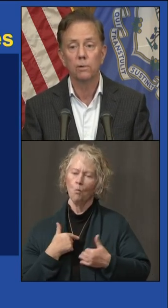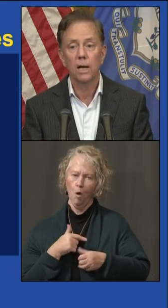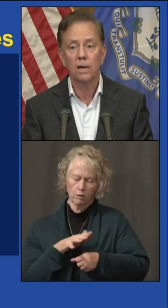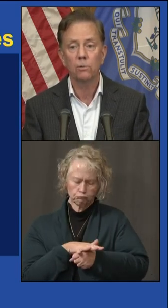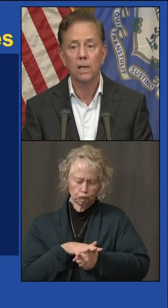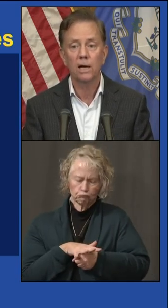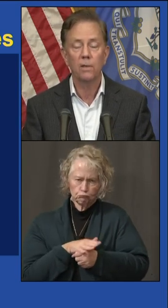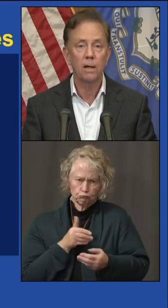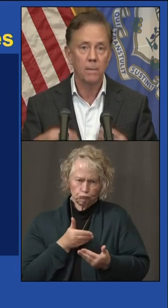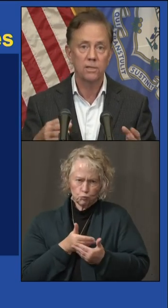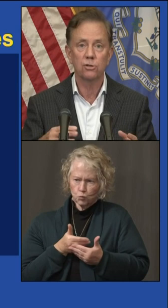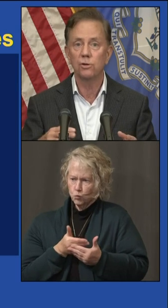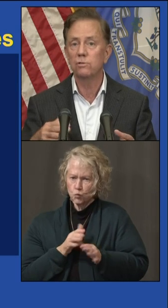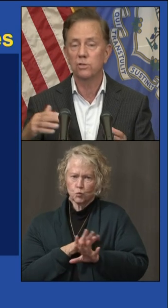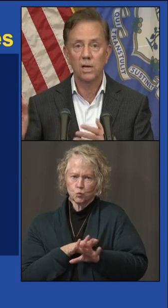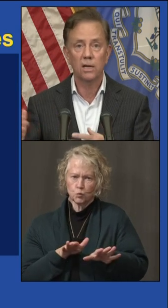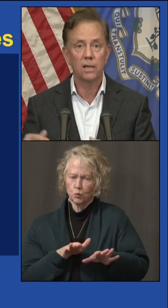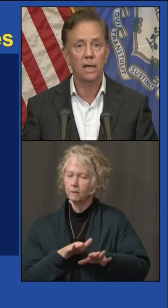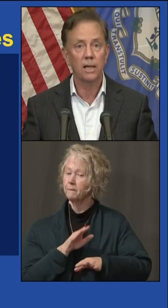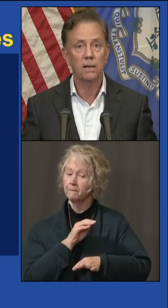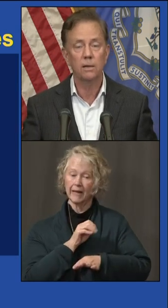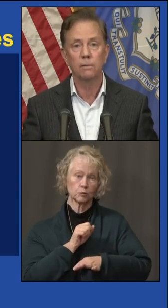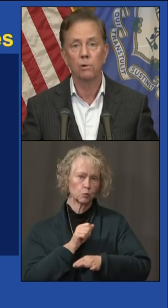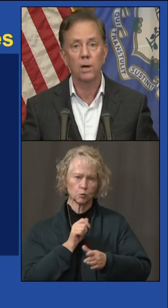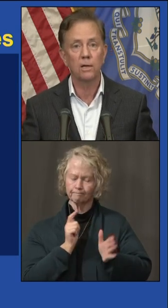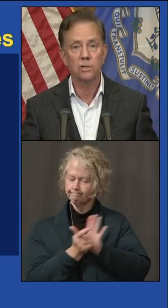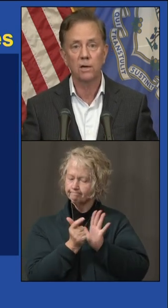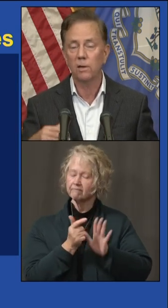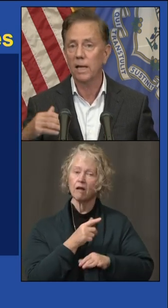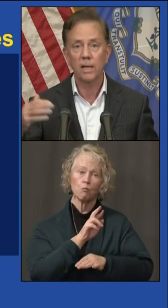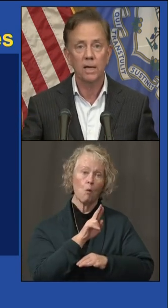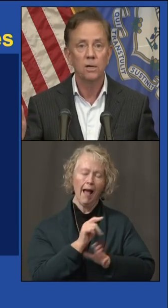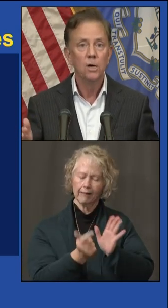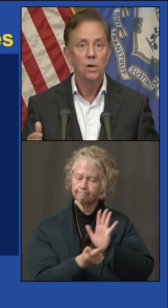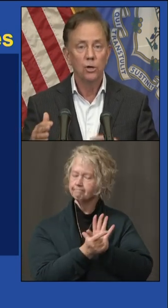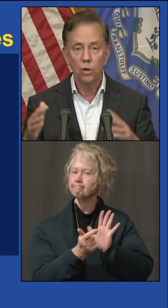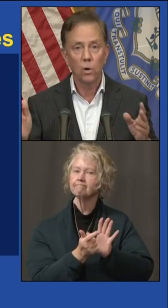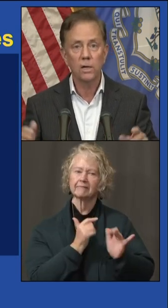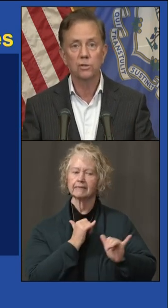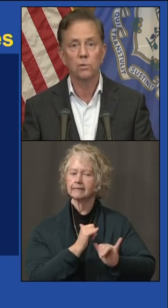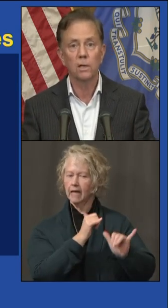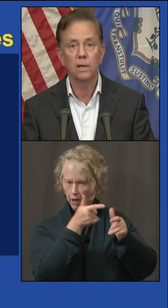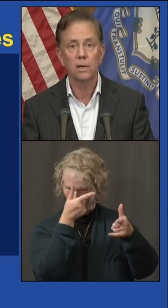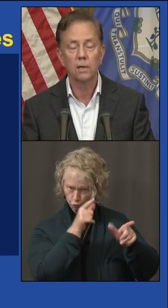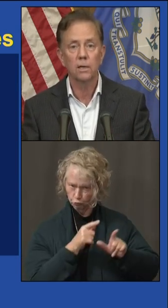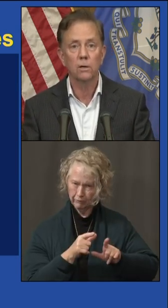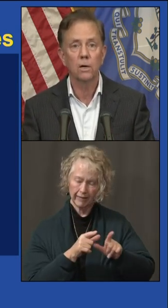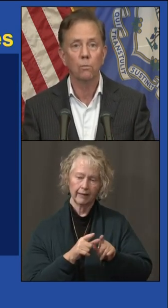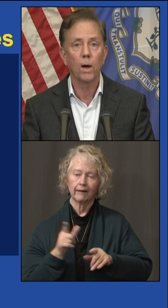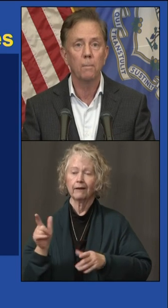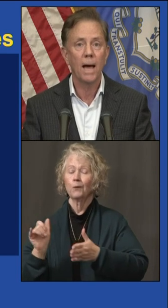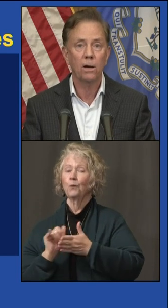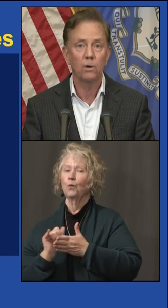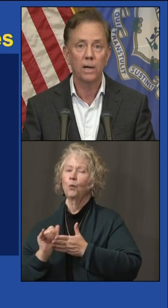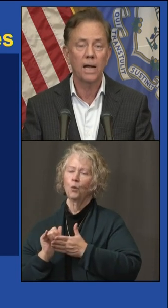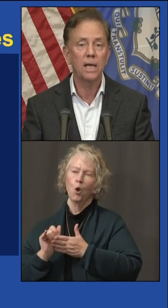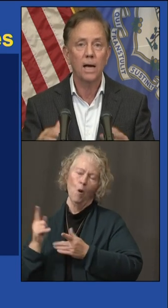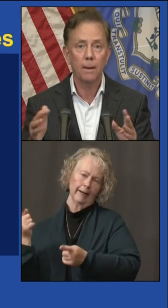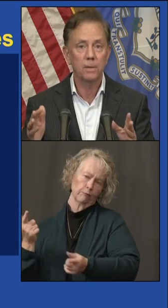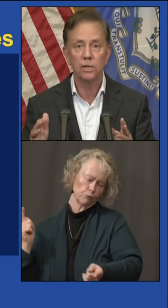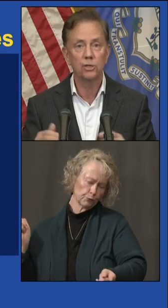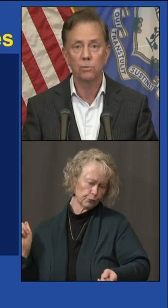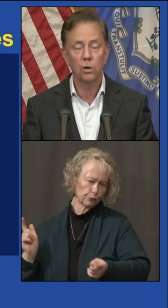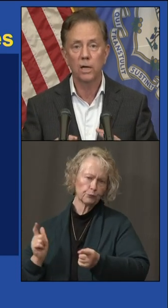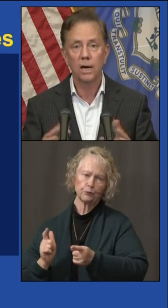we're not going to allow that. Massachusetts is not going to allow that. Rhode Island is not going to allow that. New York is really, you know, cut way back on